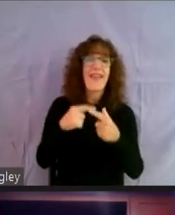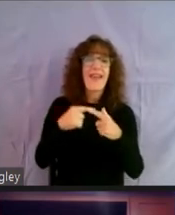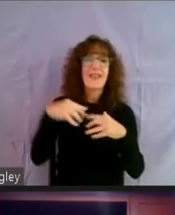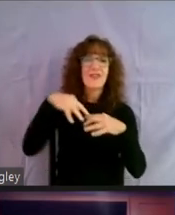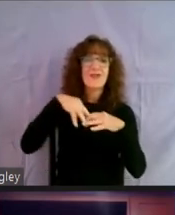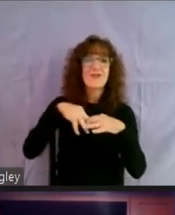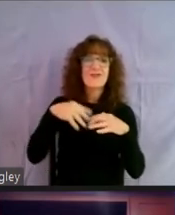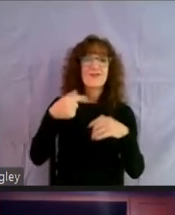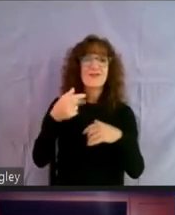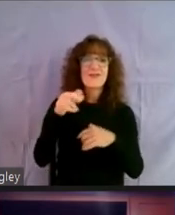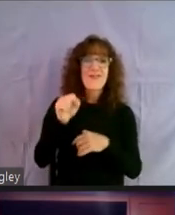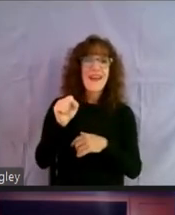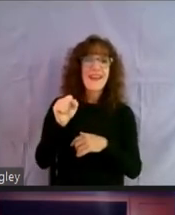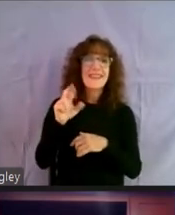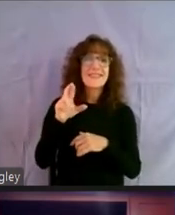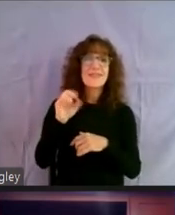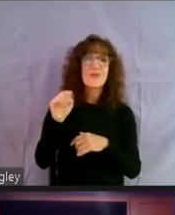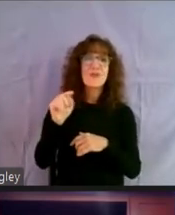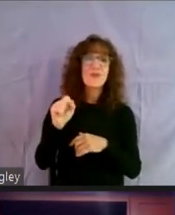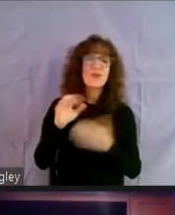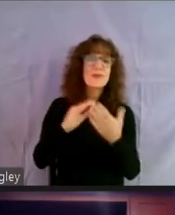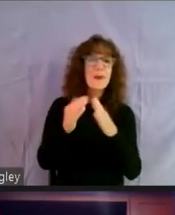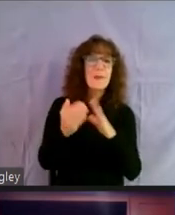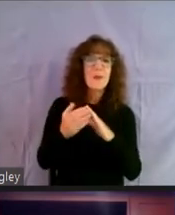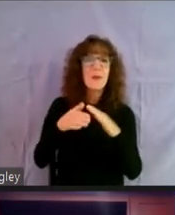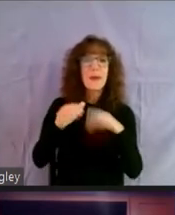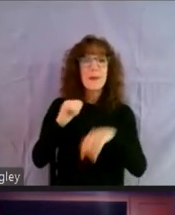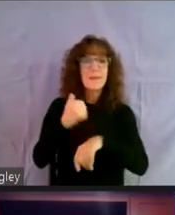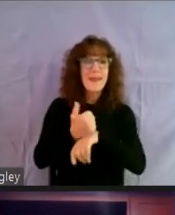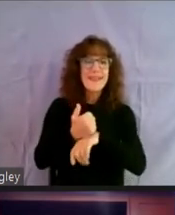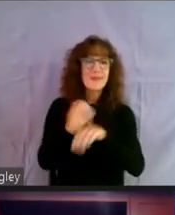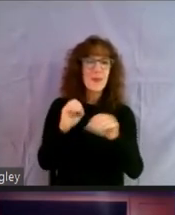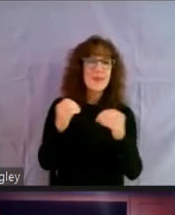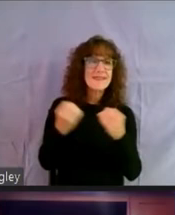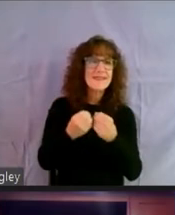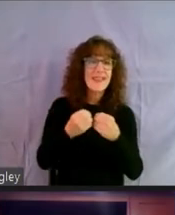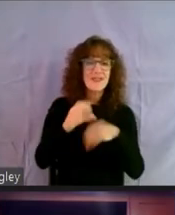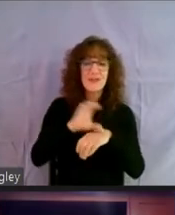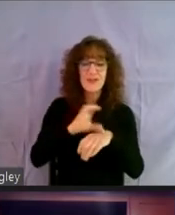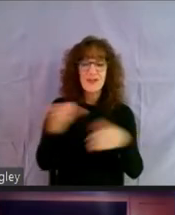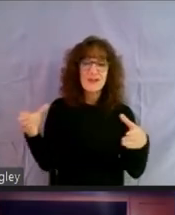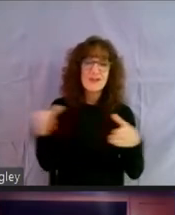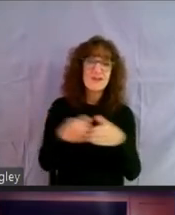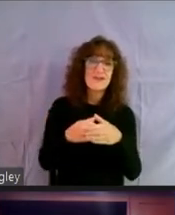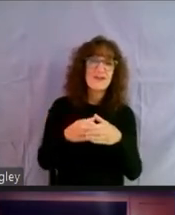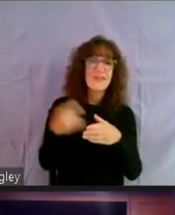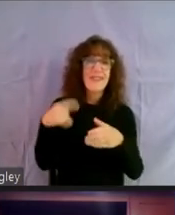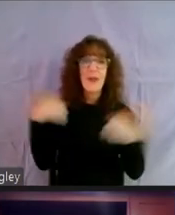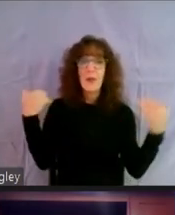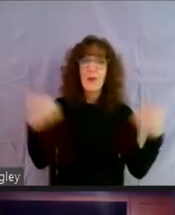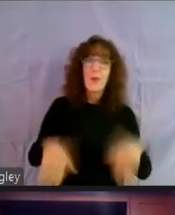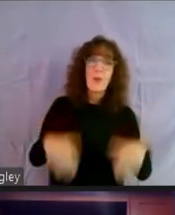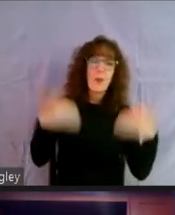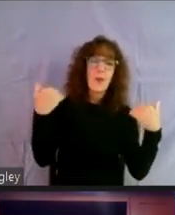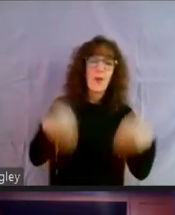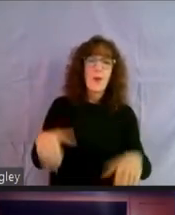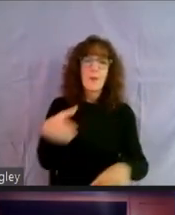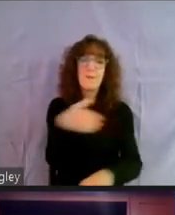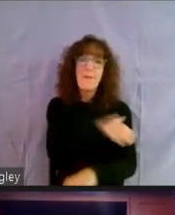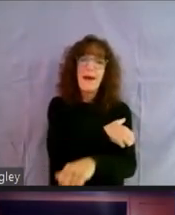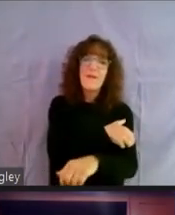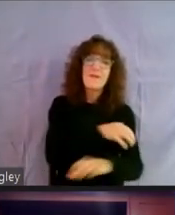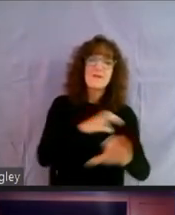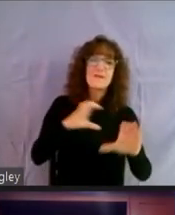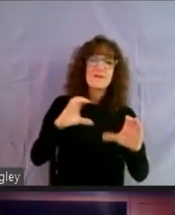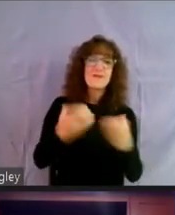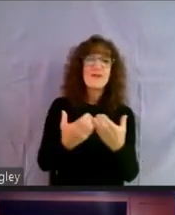you know, community-based organization in the churches and everything got together and came on like a tsunami. And, uh, that made it, that